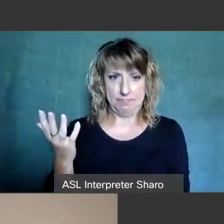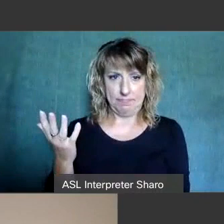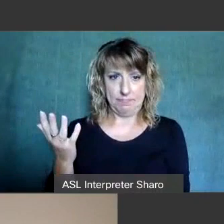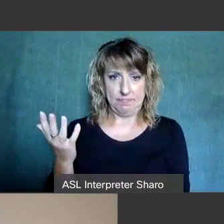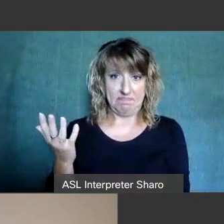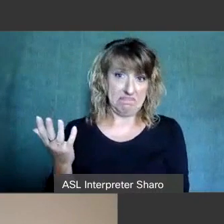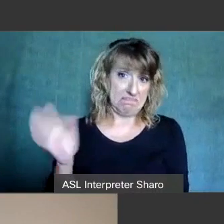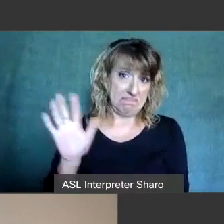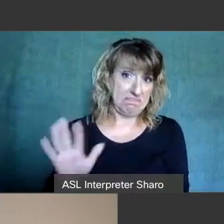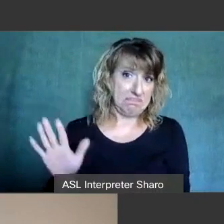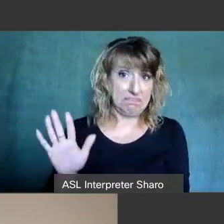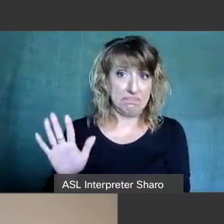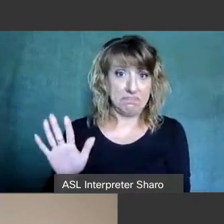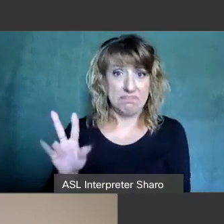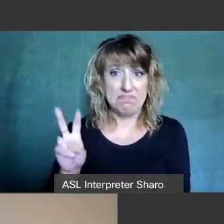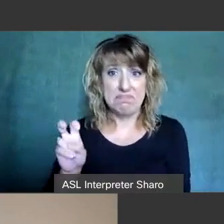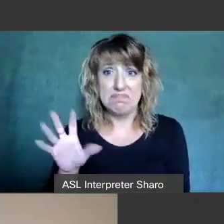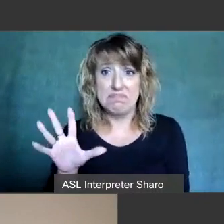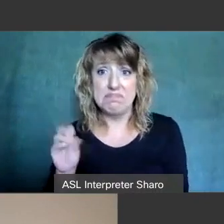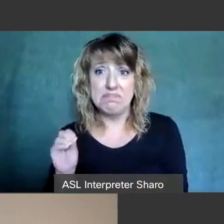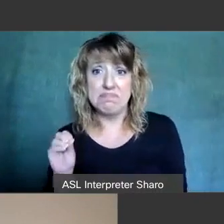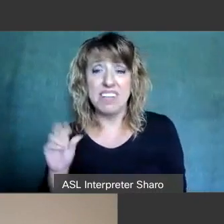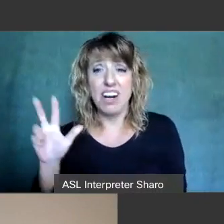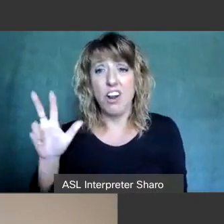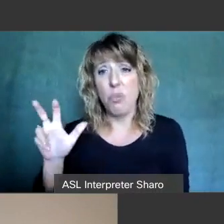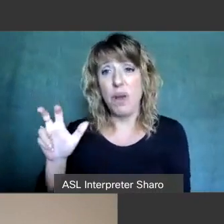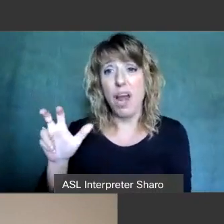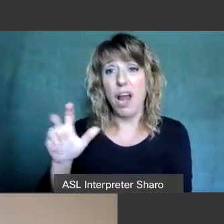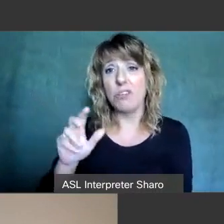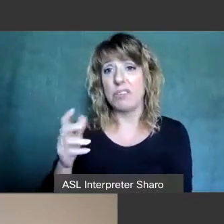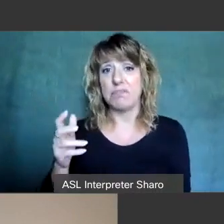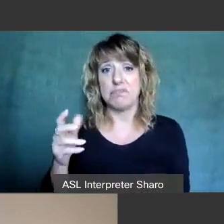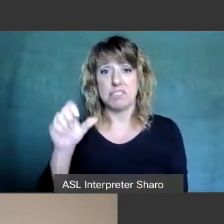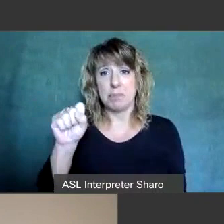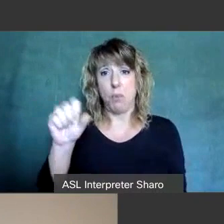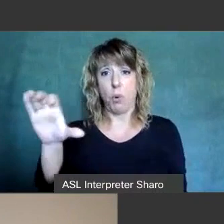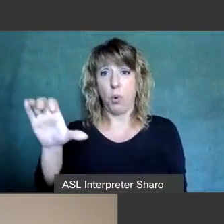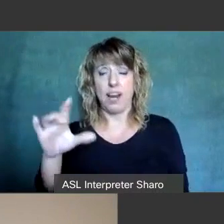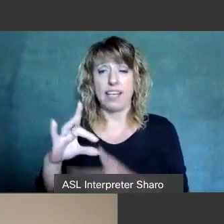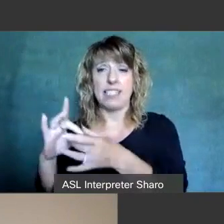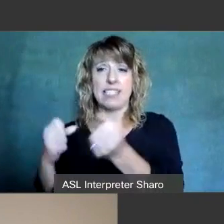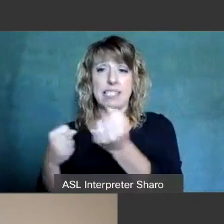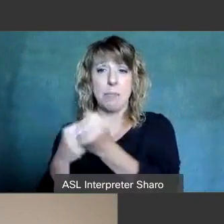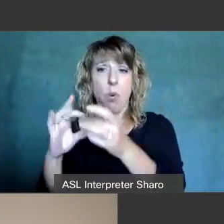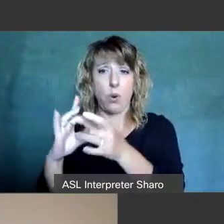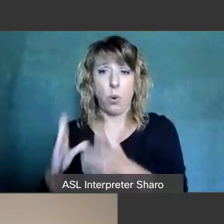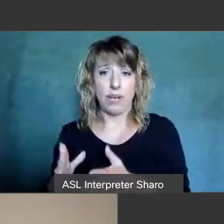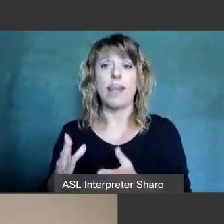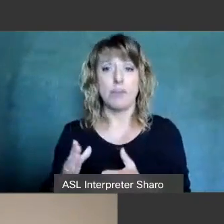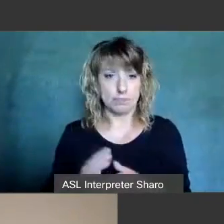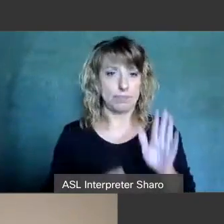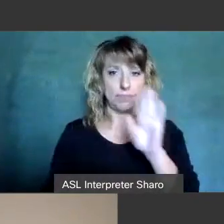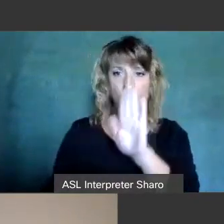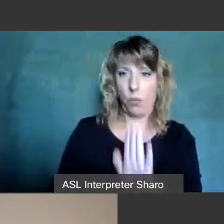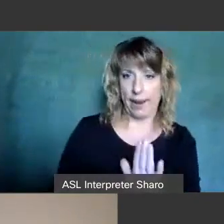i'd say about a 250 to 300 supports coordinators um great both that you know that